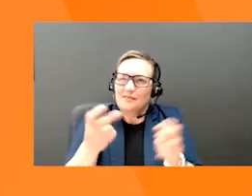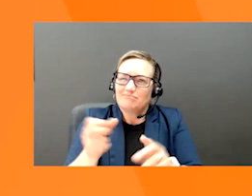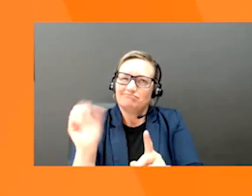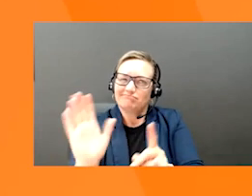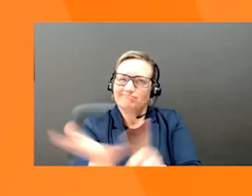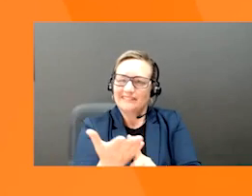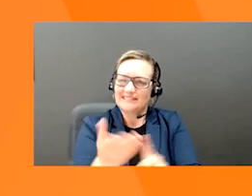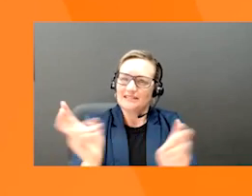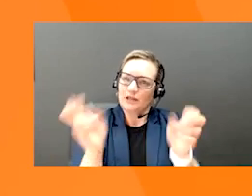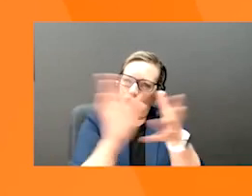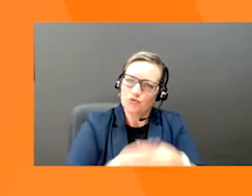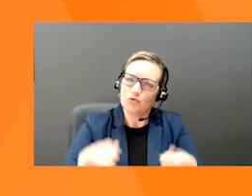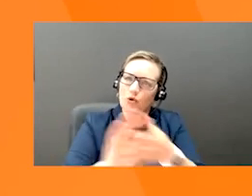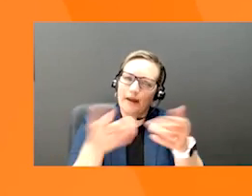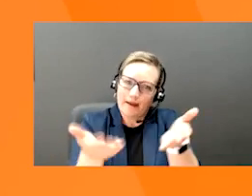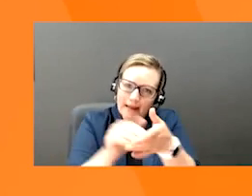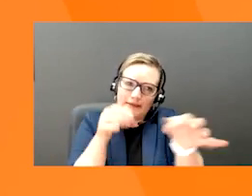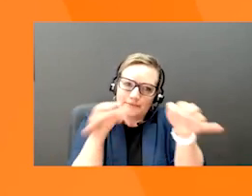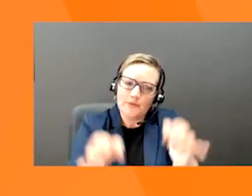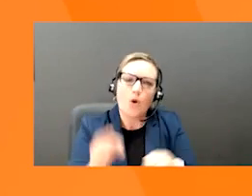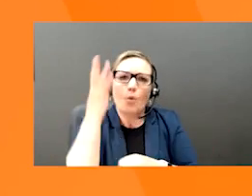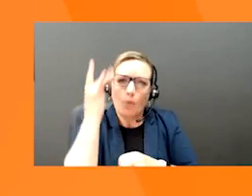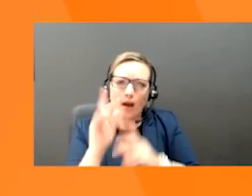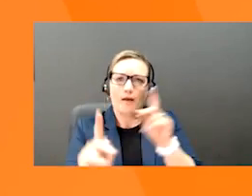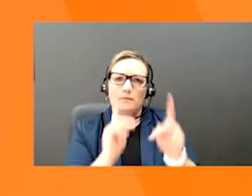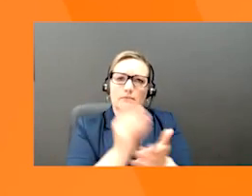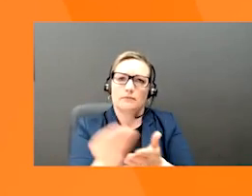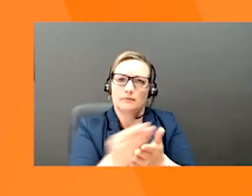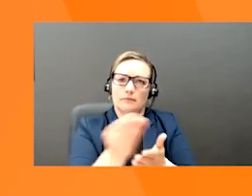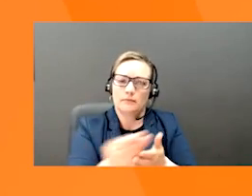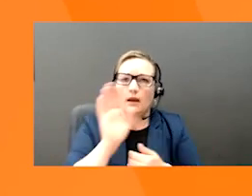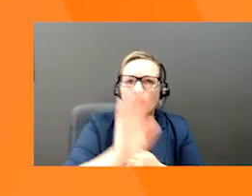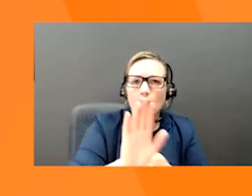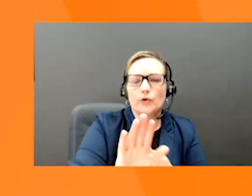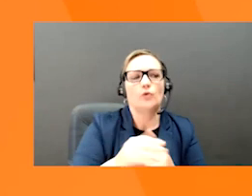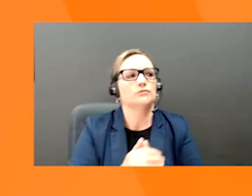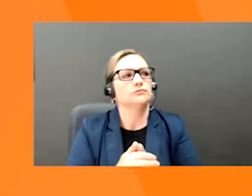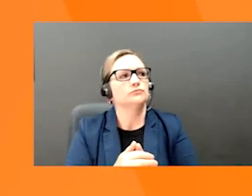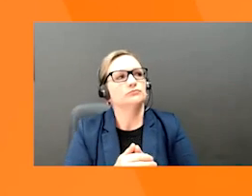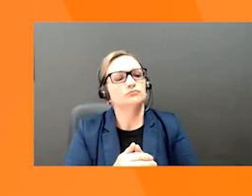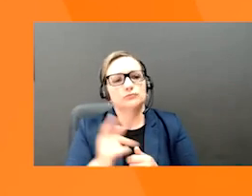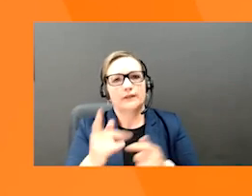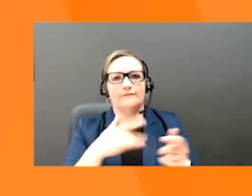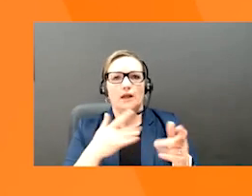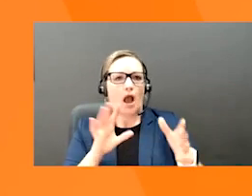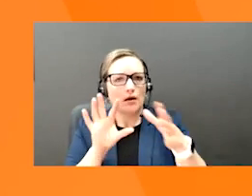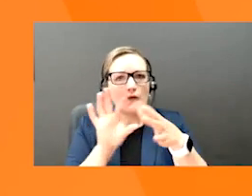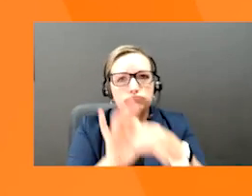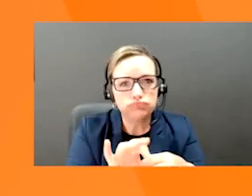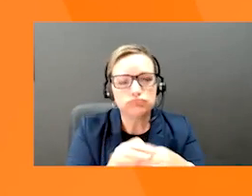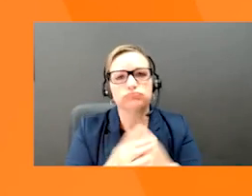product. Delivering a memorable product pitch will benefit your business by getting your brand noticed, building connections,